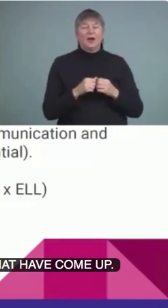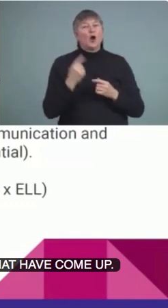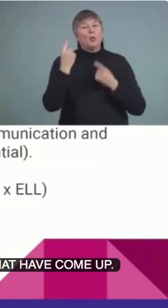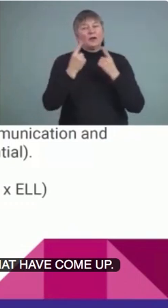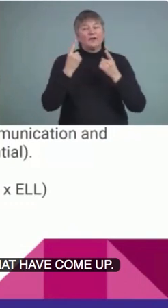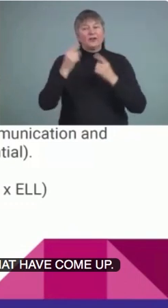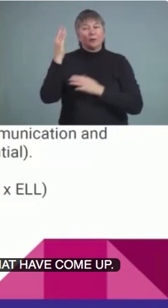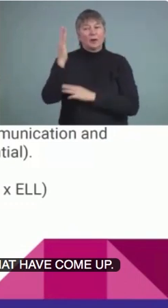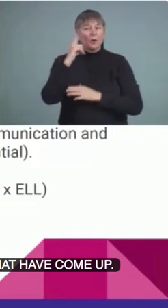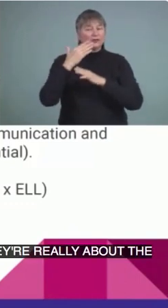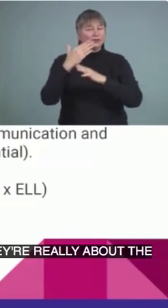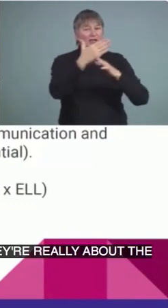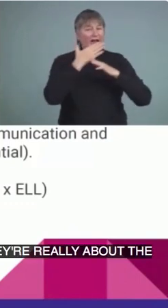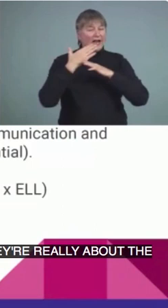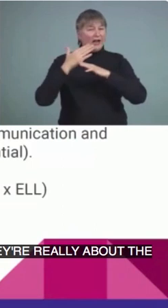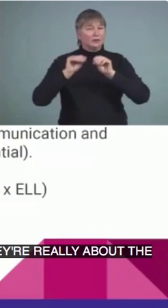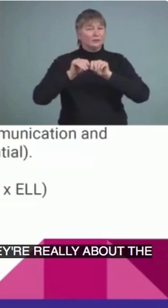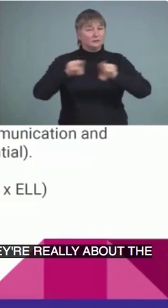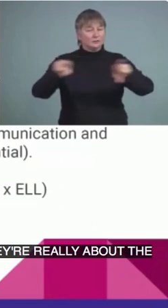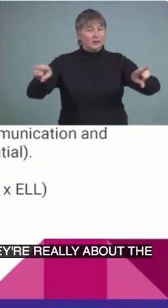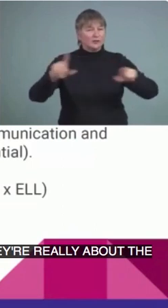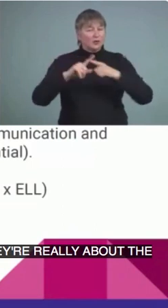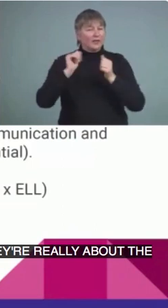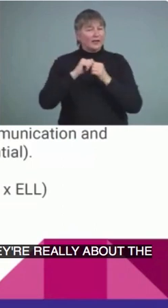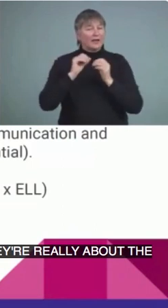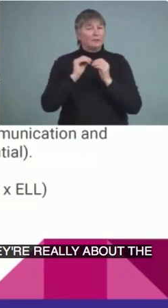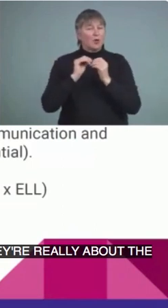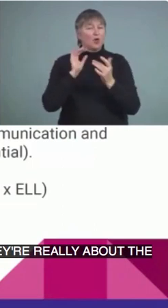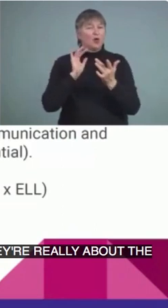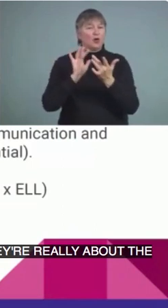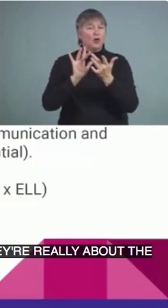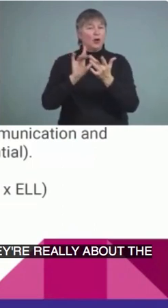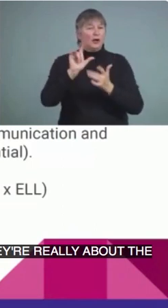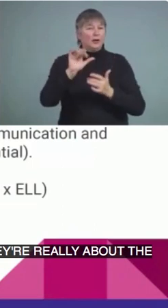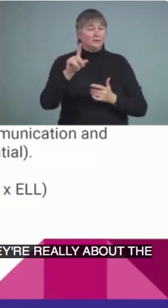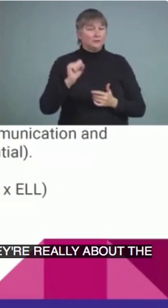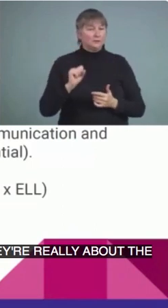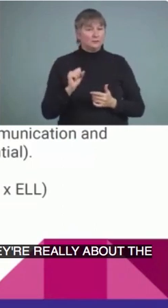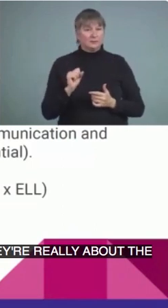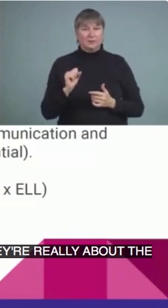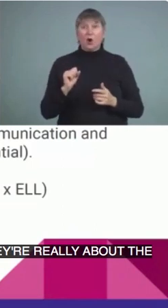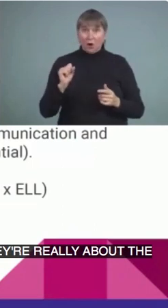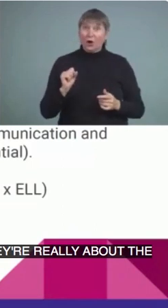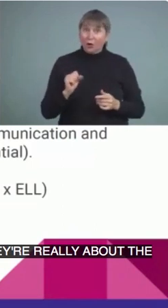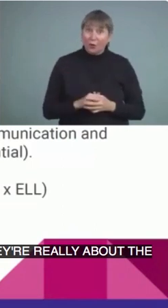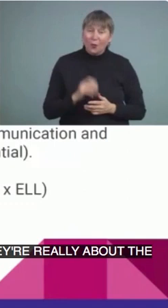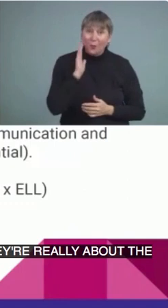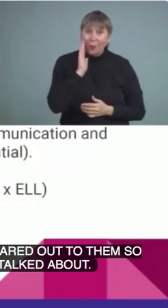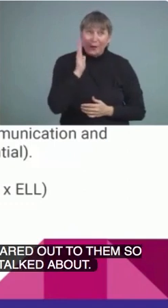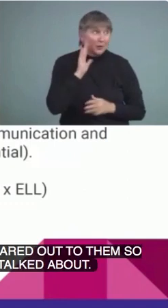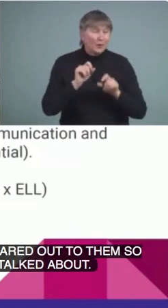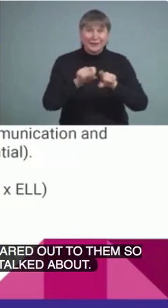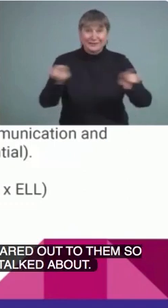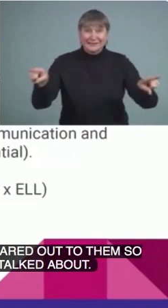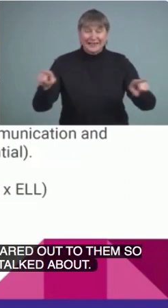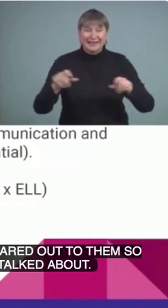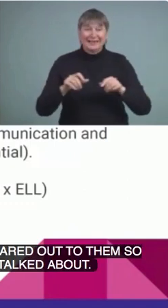presentation will be shared out to them so they're able to explore the links that you've talked about. Yes, they will. Yep, they'll